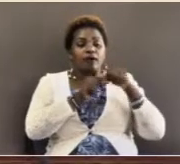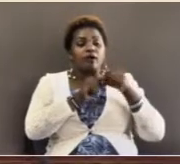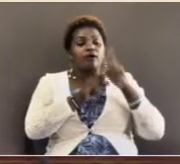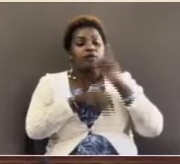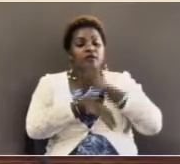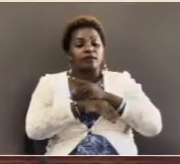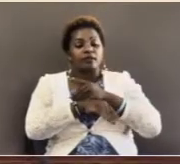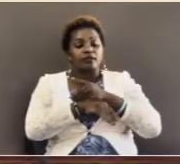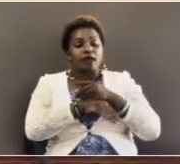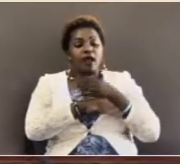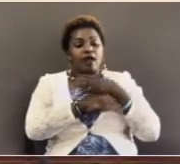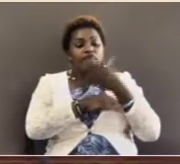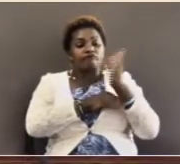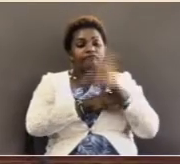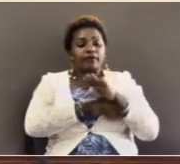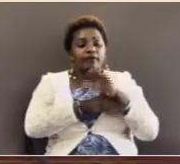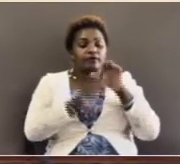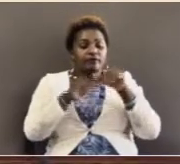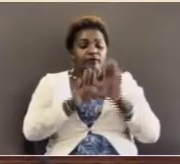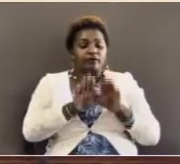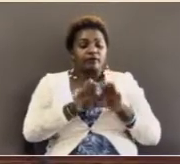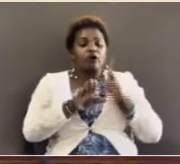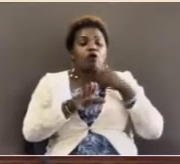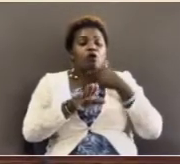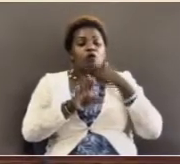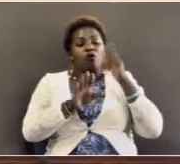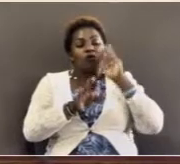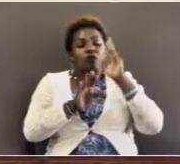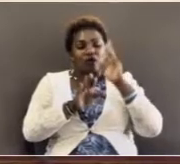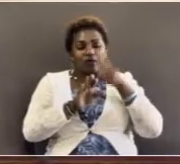this valued companion who